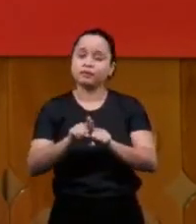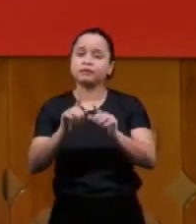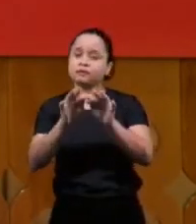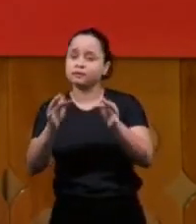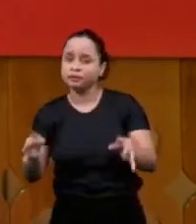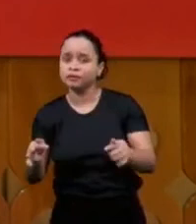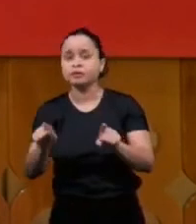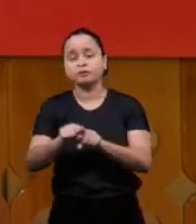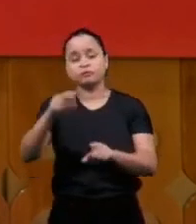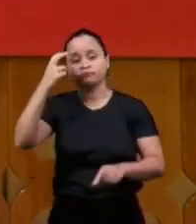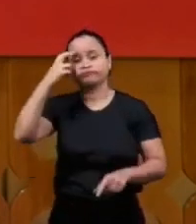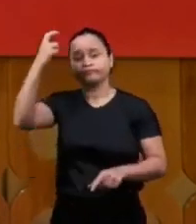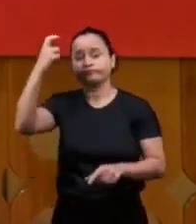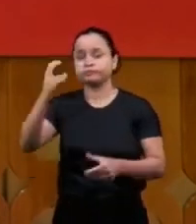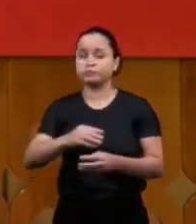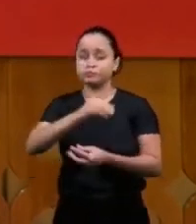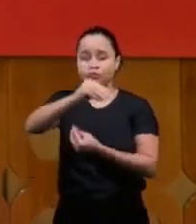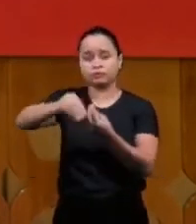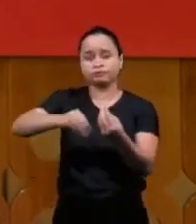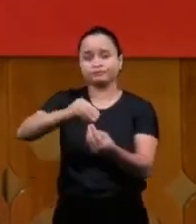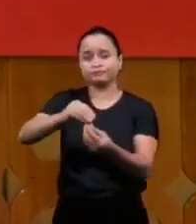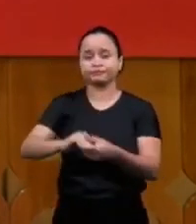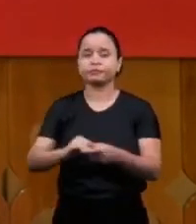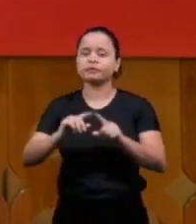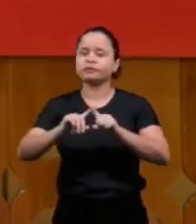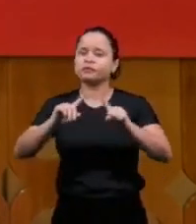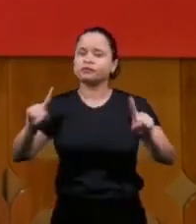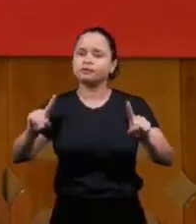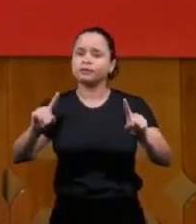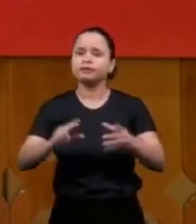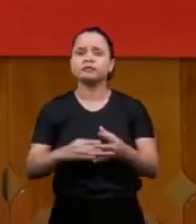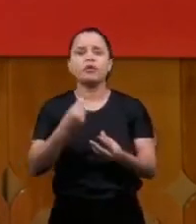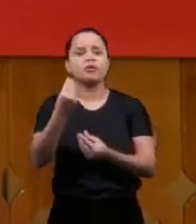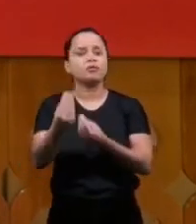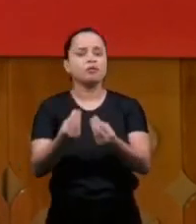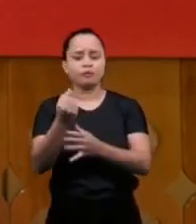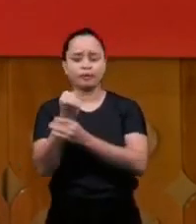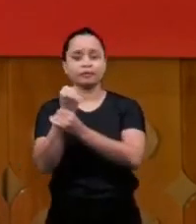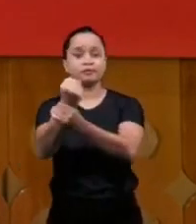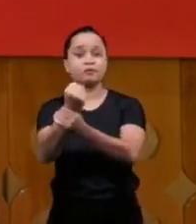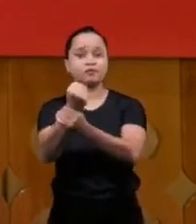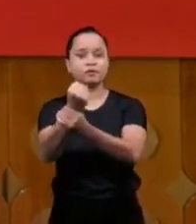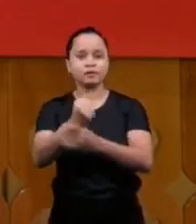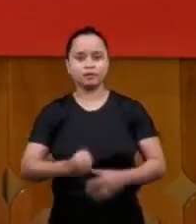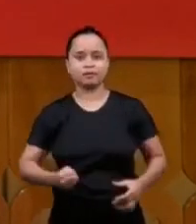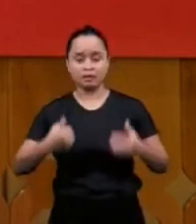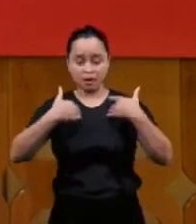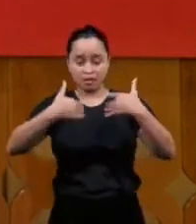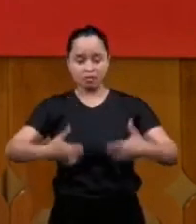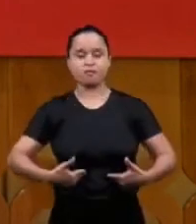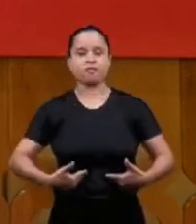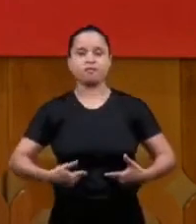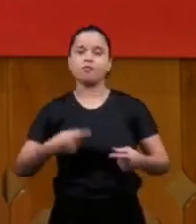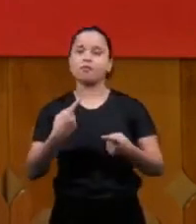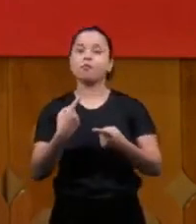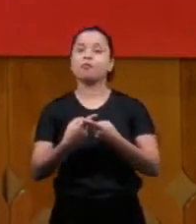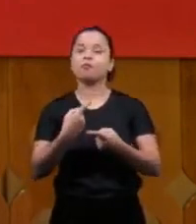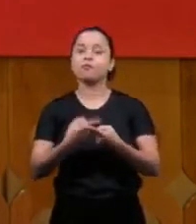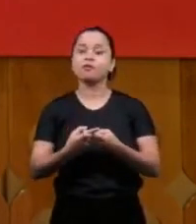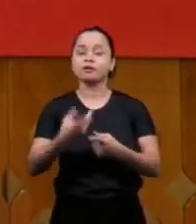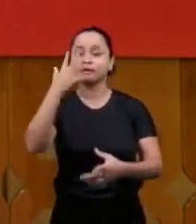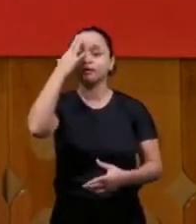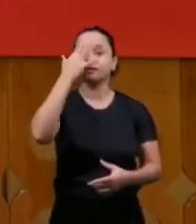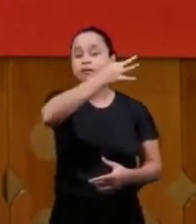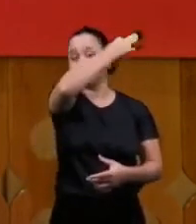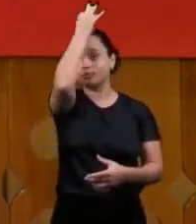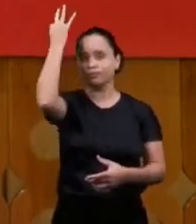strengthen the body because it is an operation of the Holy Spirit not individually but in the